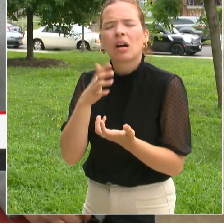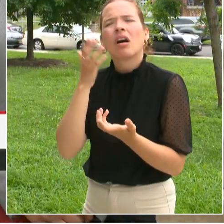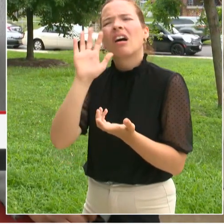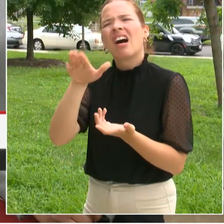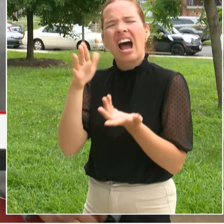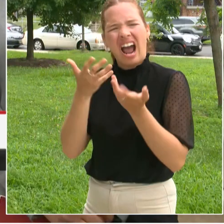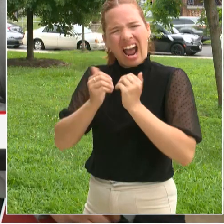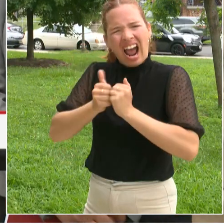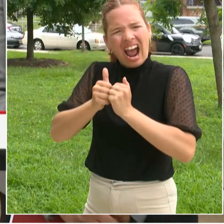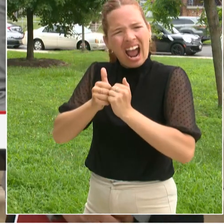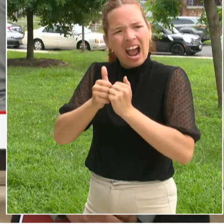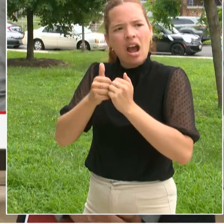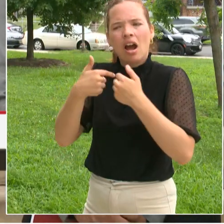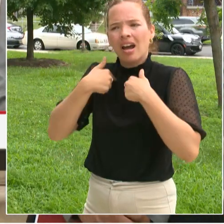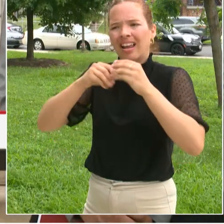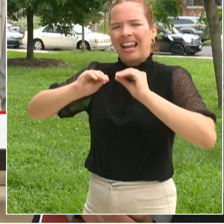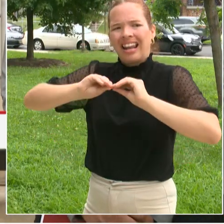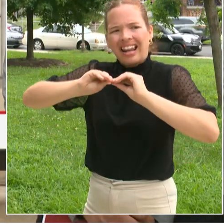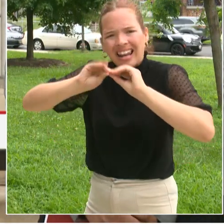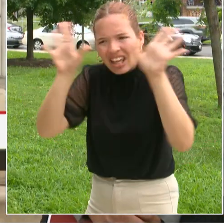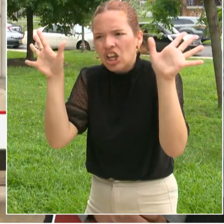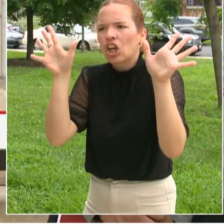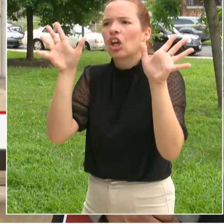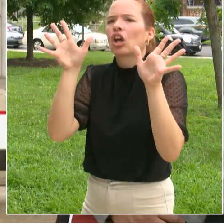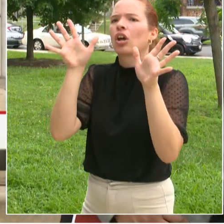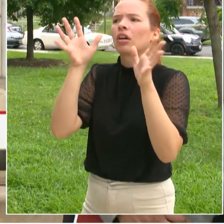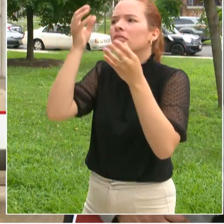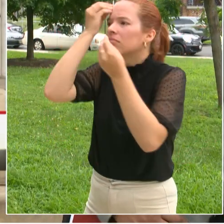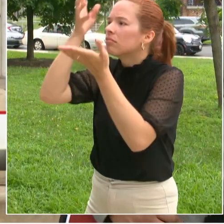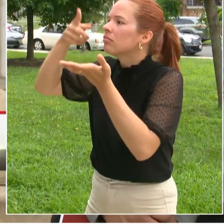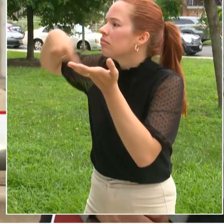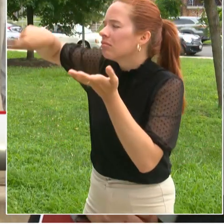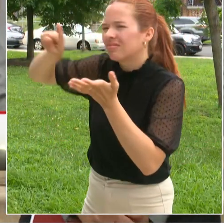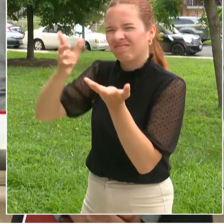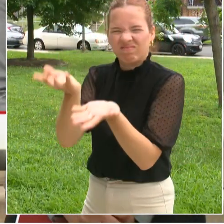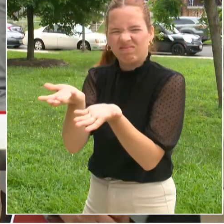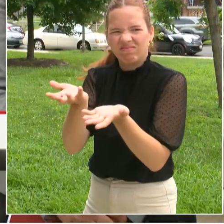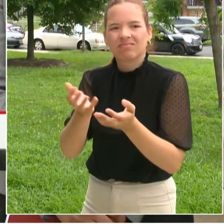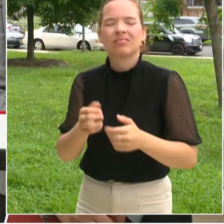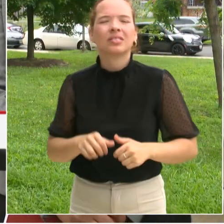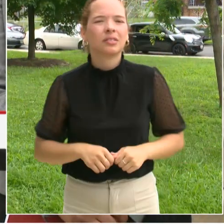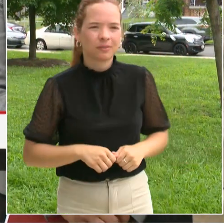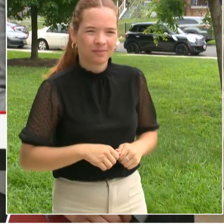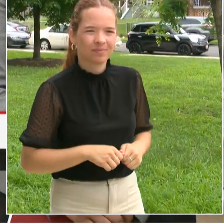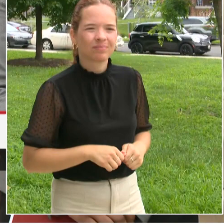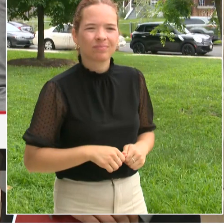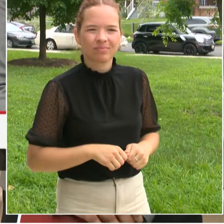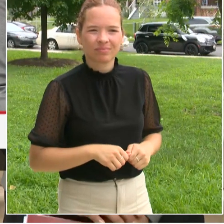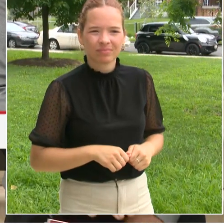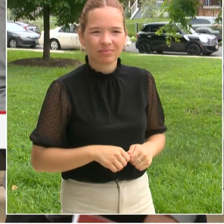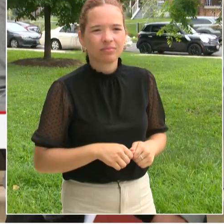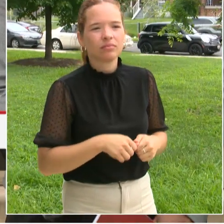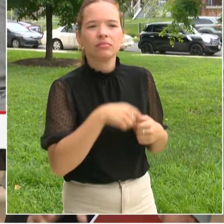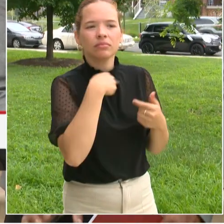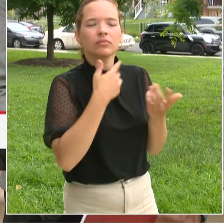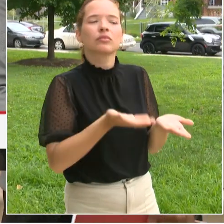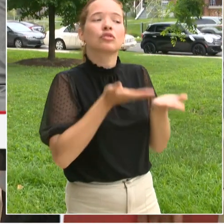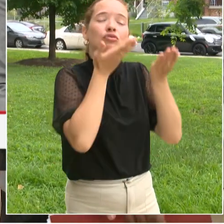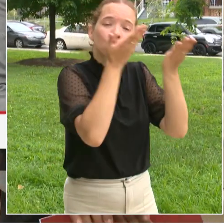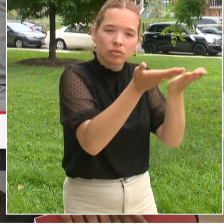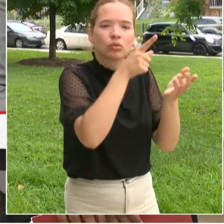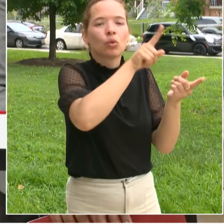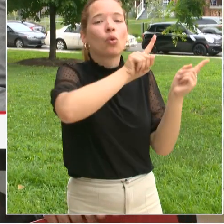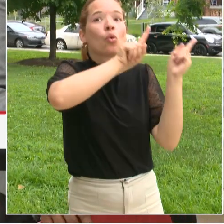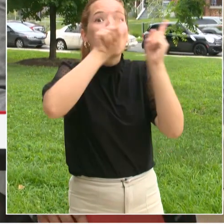Yeah so definitely if you go to pedsfax.dc.gov that's our website and that's where you'll find information